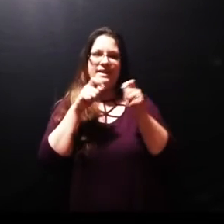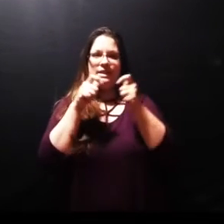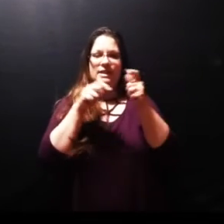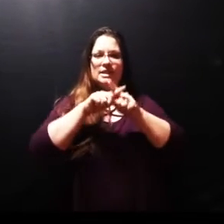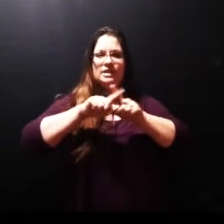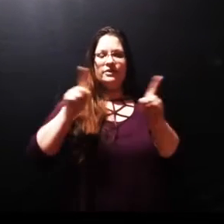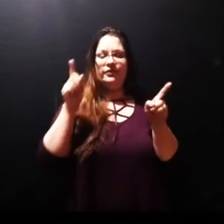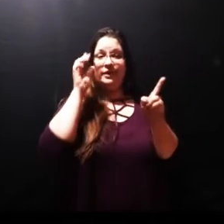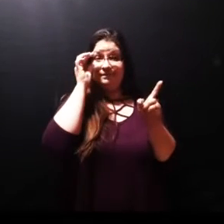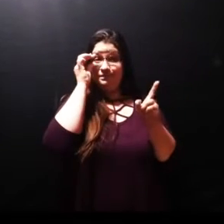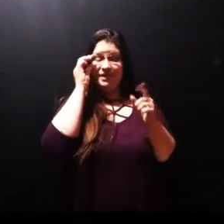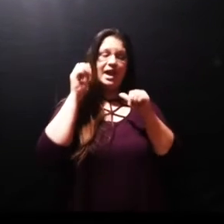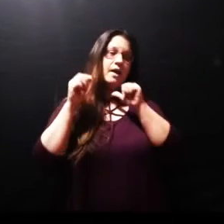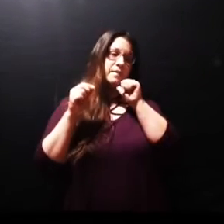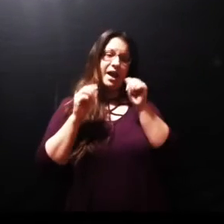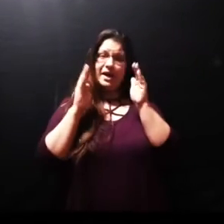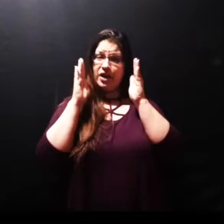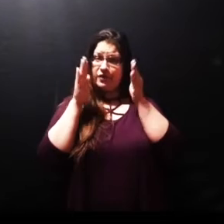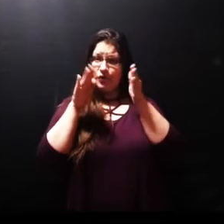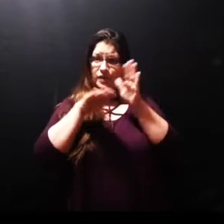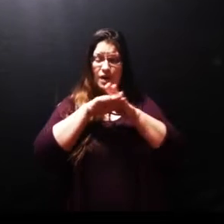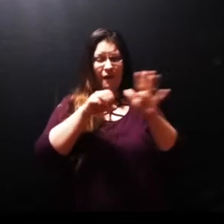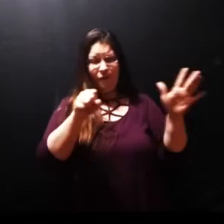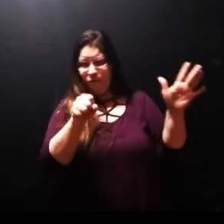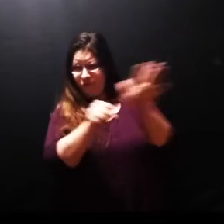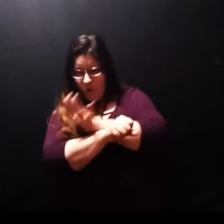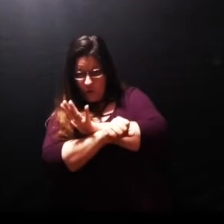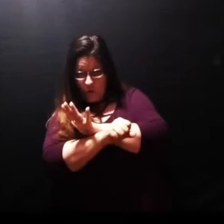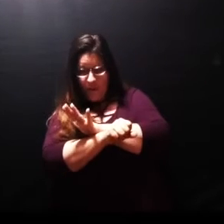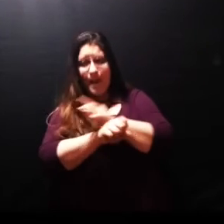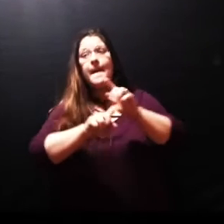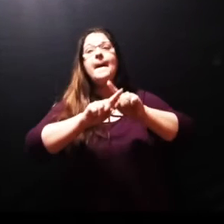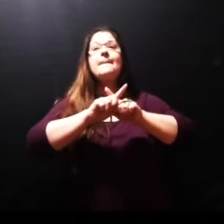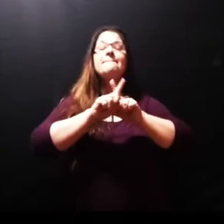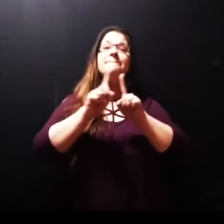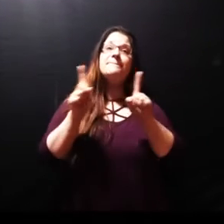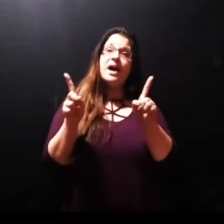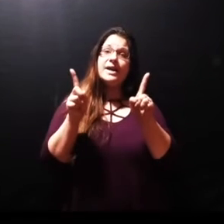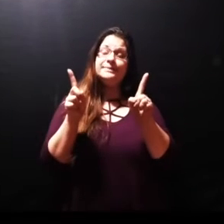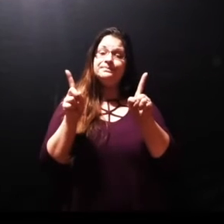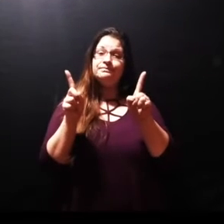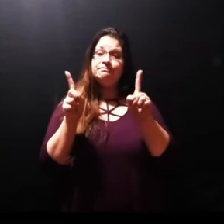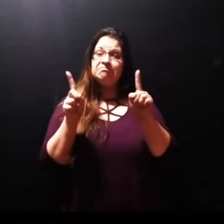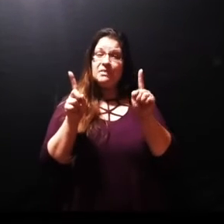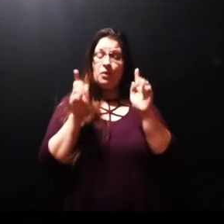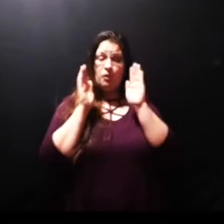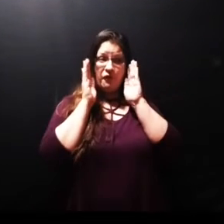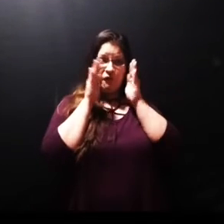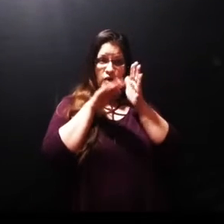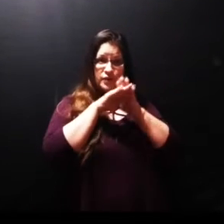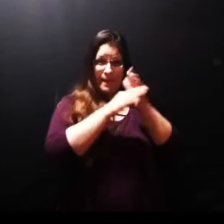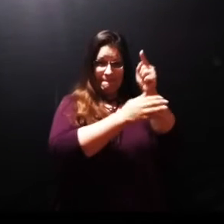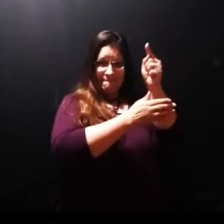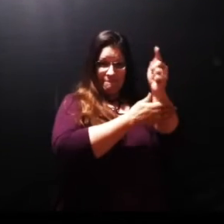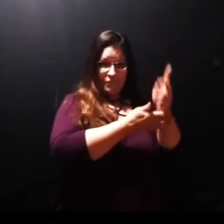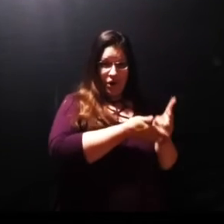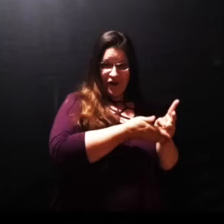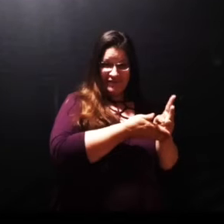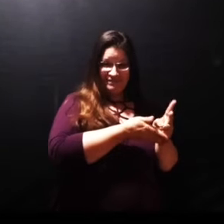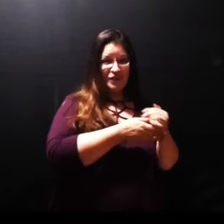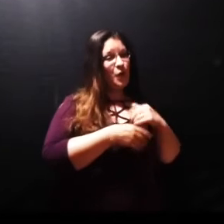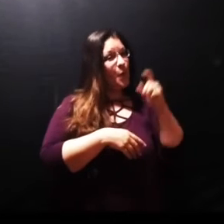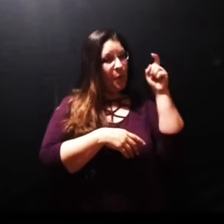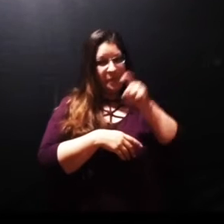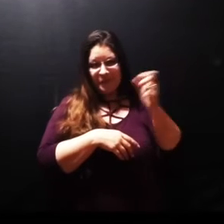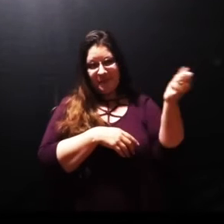means you need to be ready to come to church next week because we're going to finish it next week and I want us to keep this connected so sign